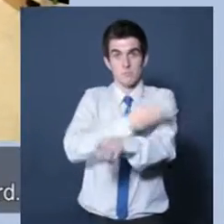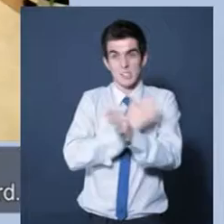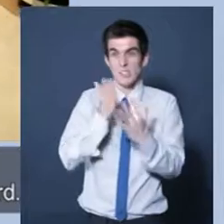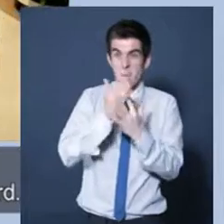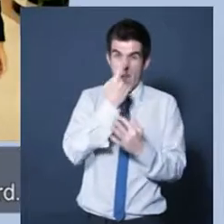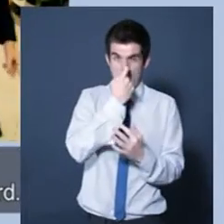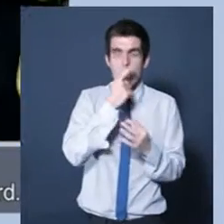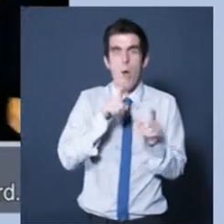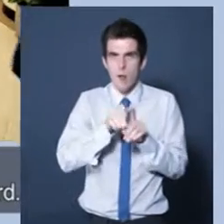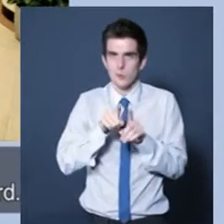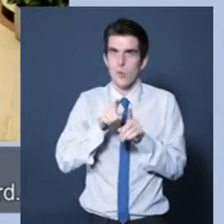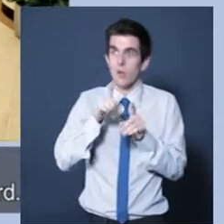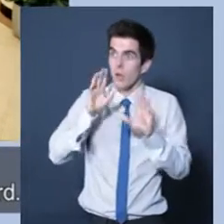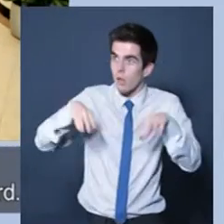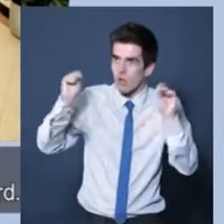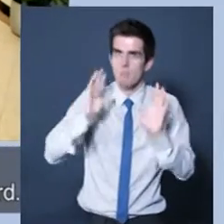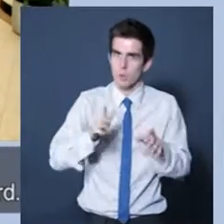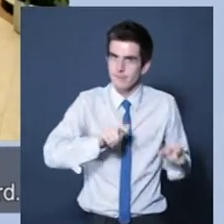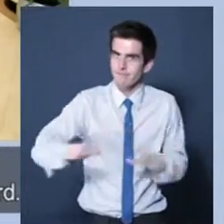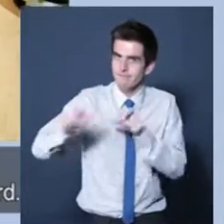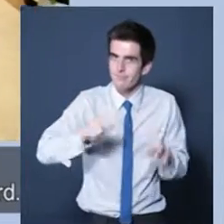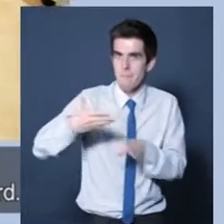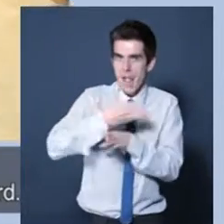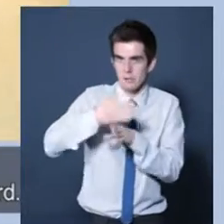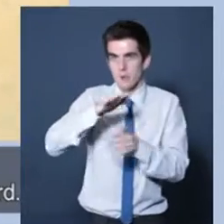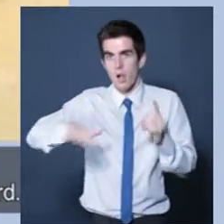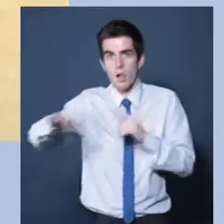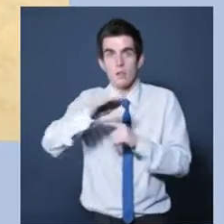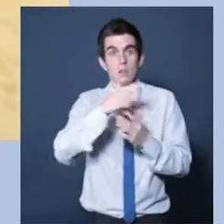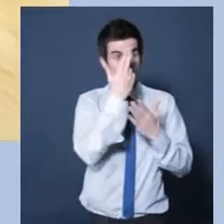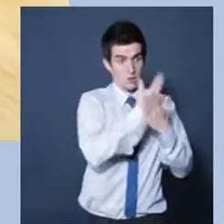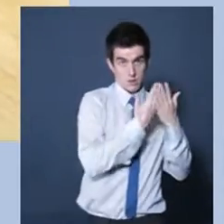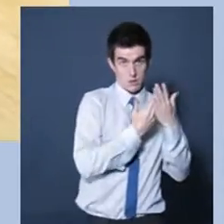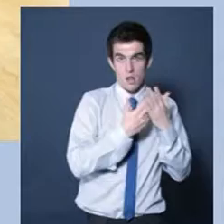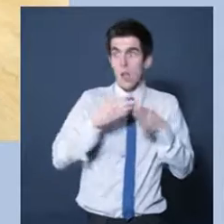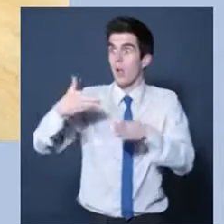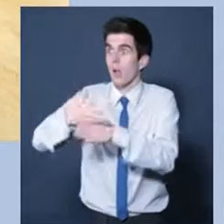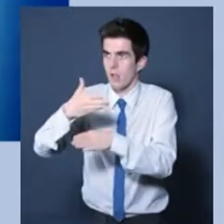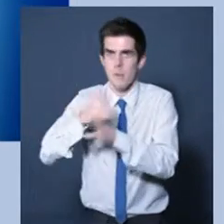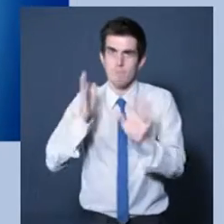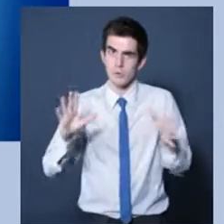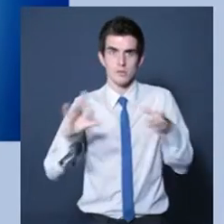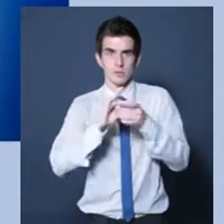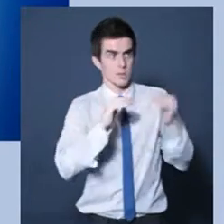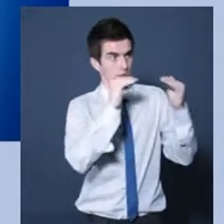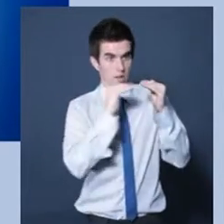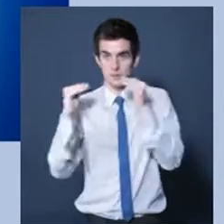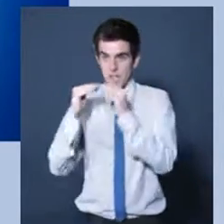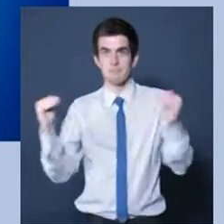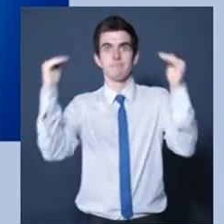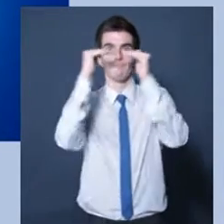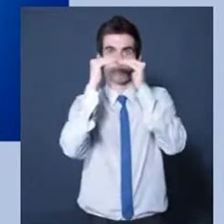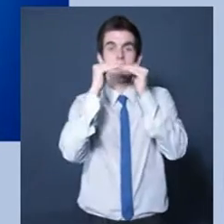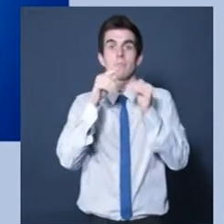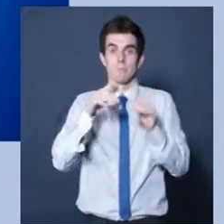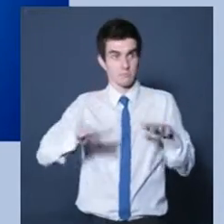BS 8300, tries to do is link that design standard with a management standard. So once we've actually provided it, we make